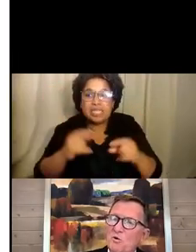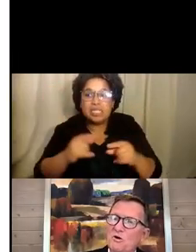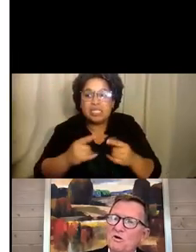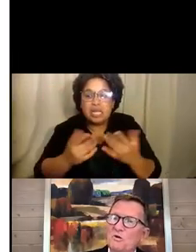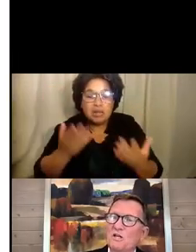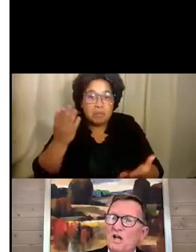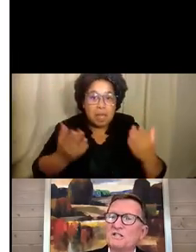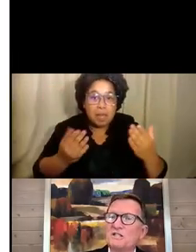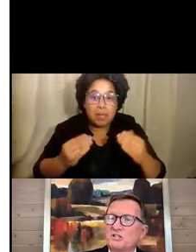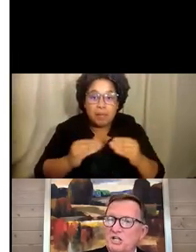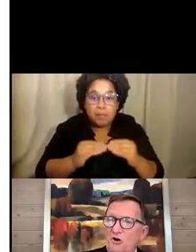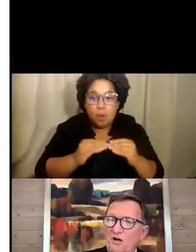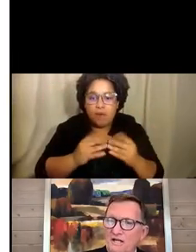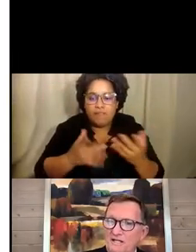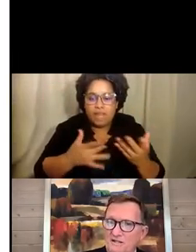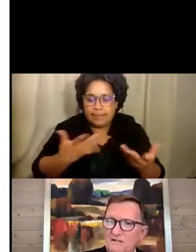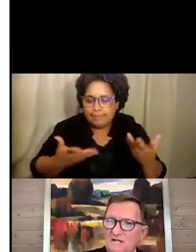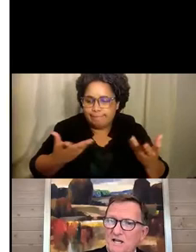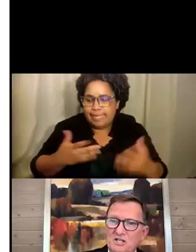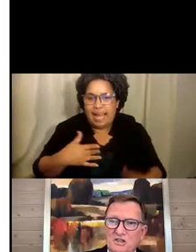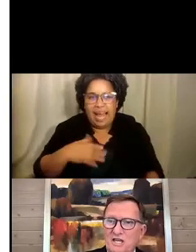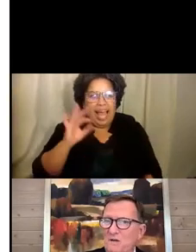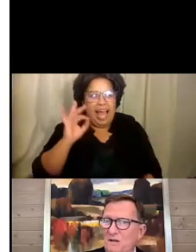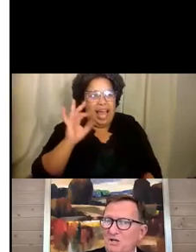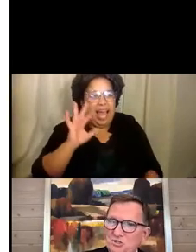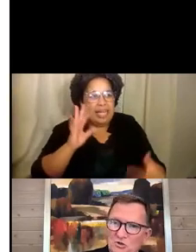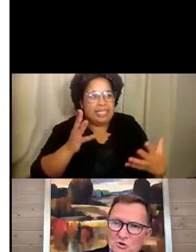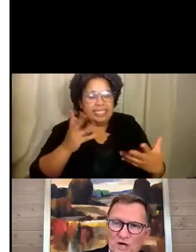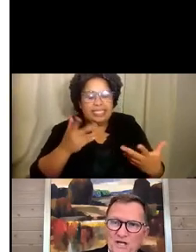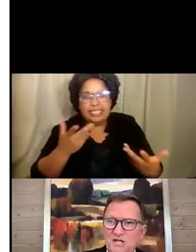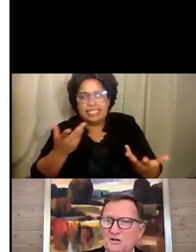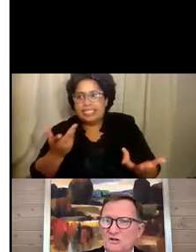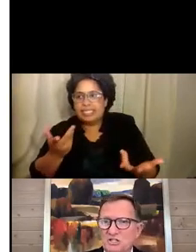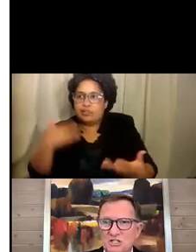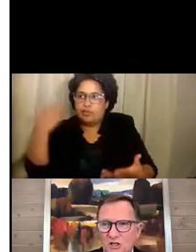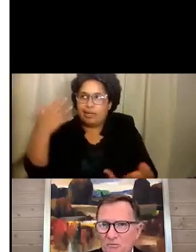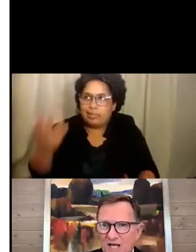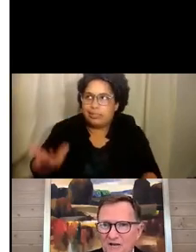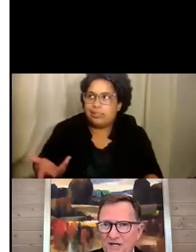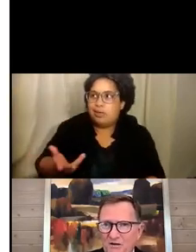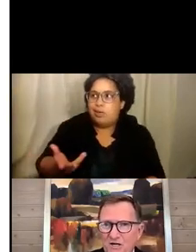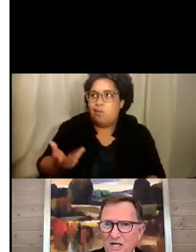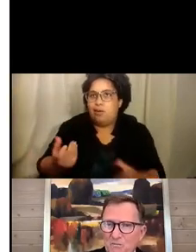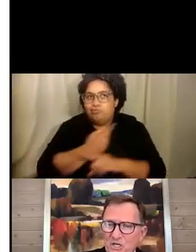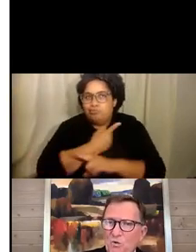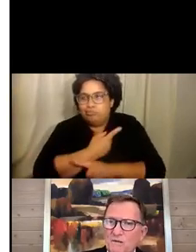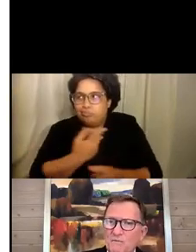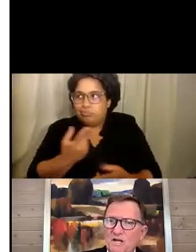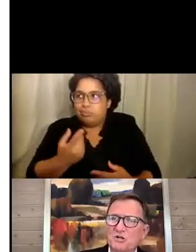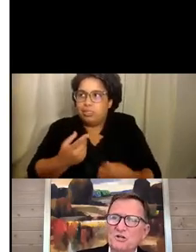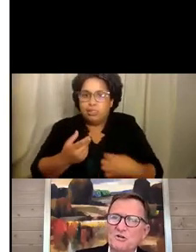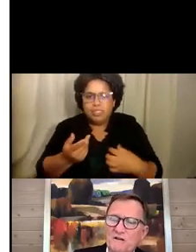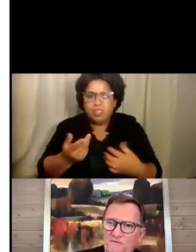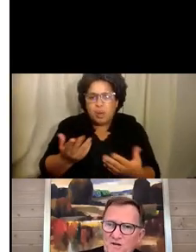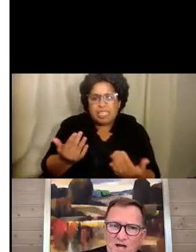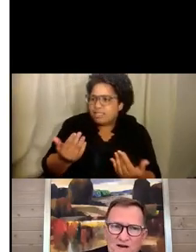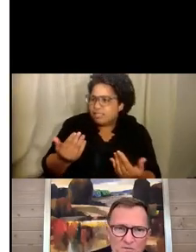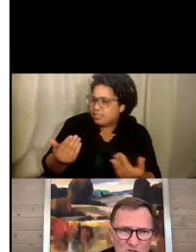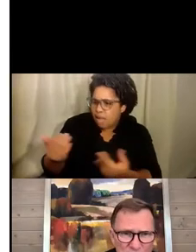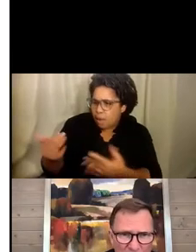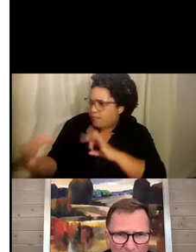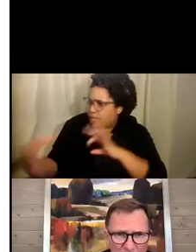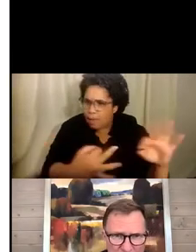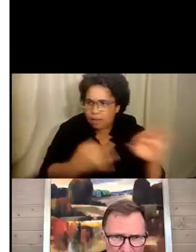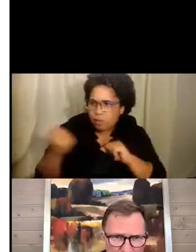maybe more reluctant to share an idea because they think maybe it's too crazy or just a little bit out there. But you want to make sure you get feedback